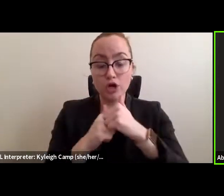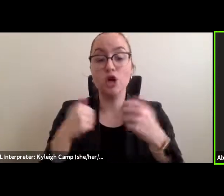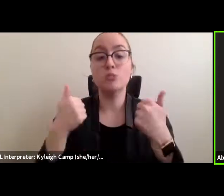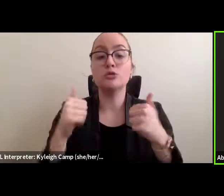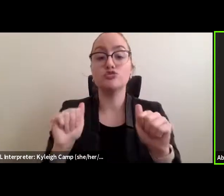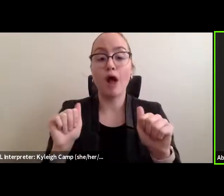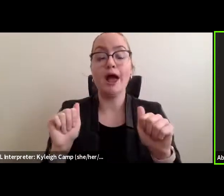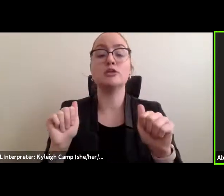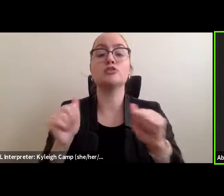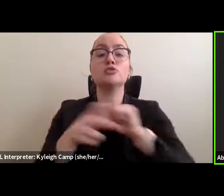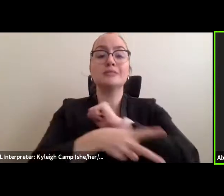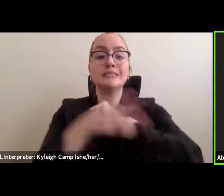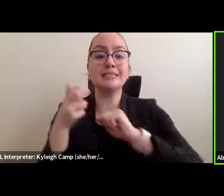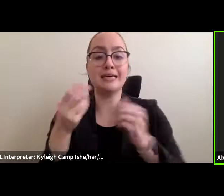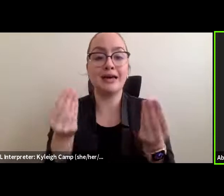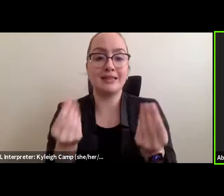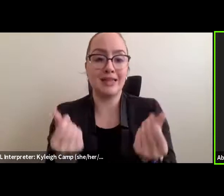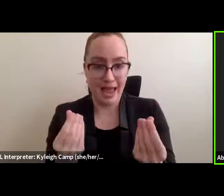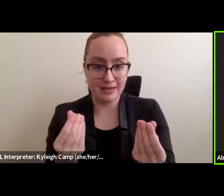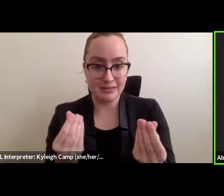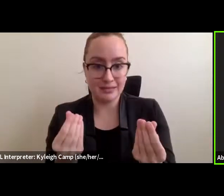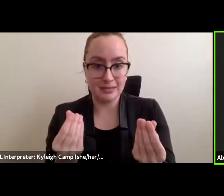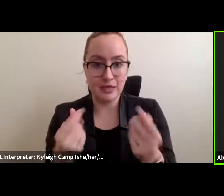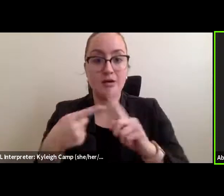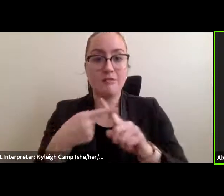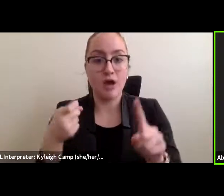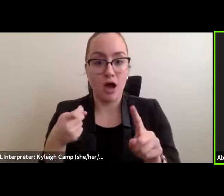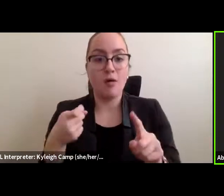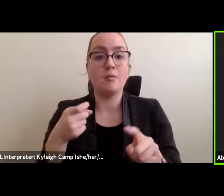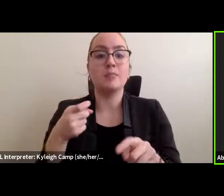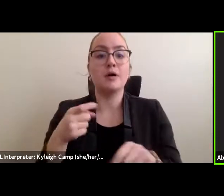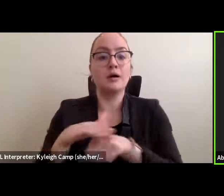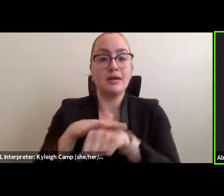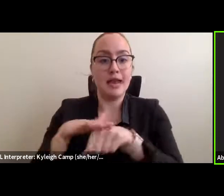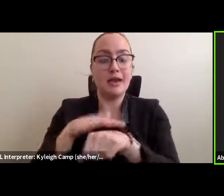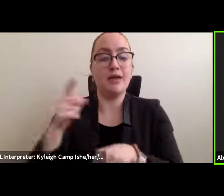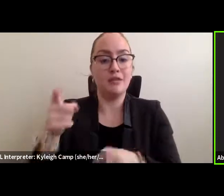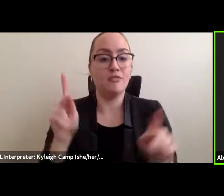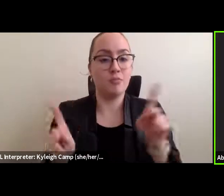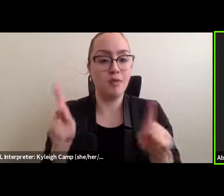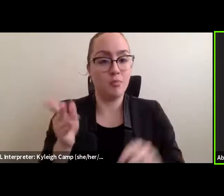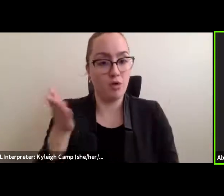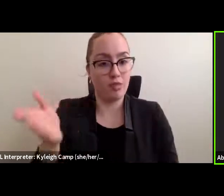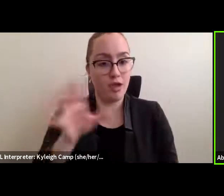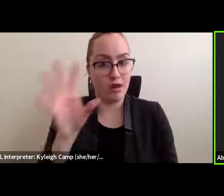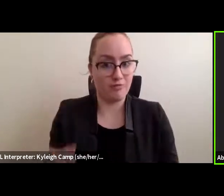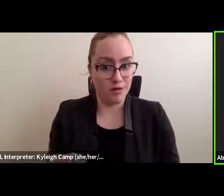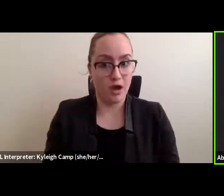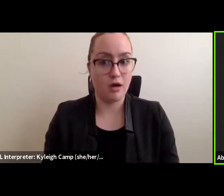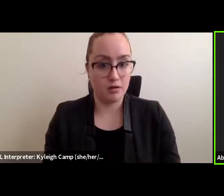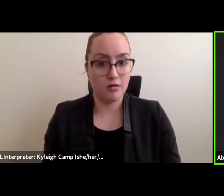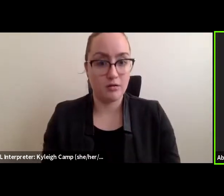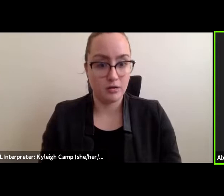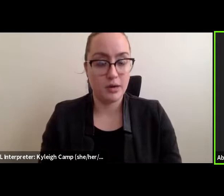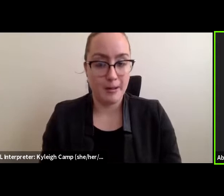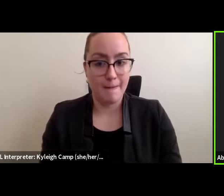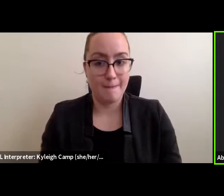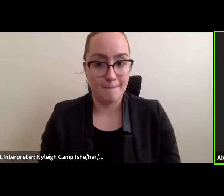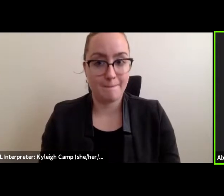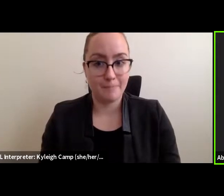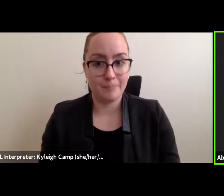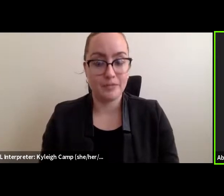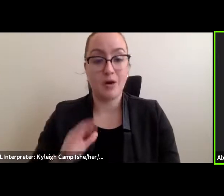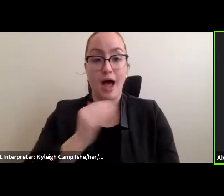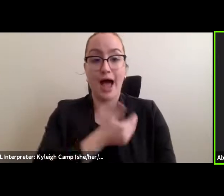time, right? So that's going to take a lot of work for us, I think, to really understand that, like, you know, our human capital isn't just meant through extraction,